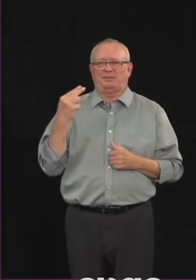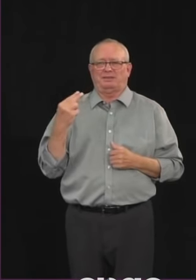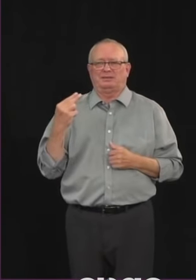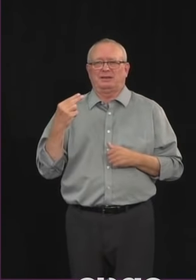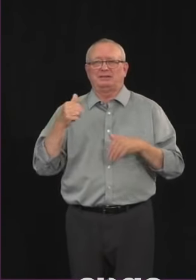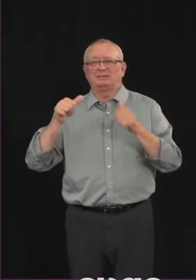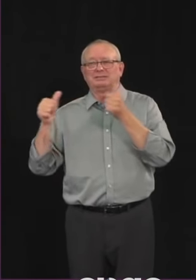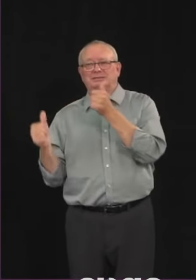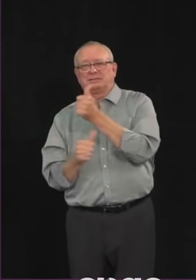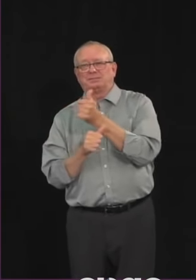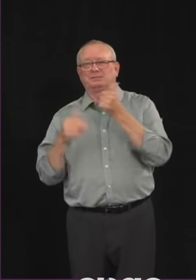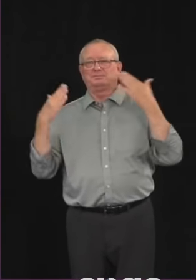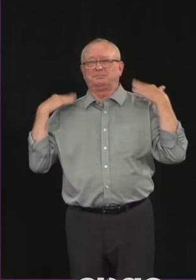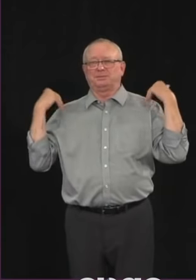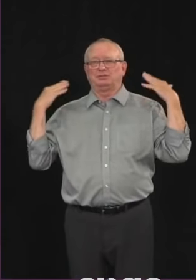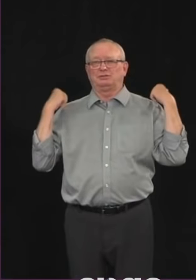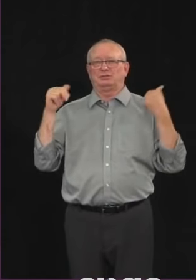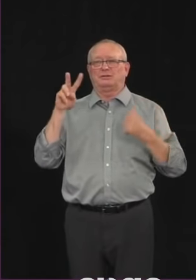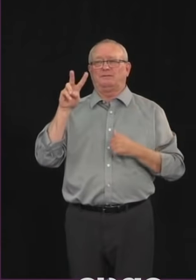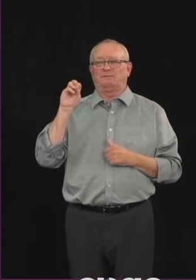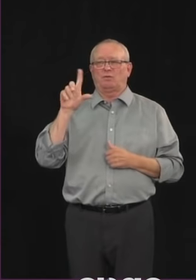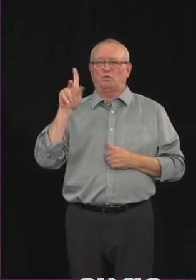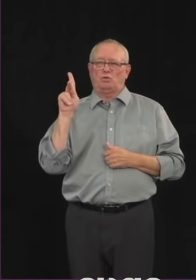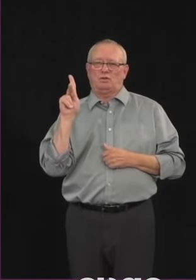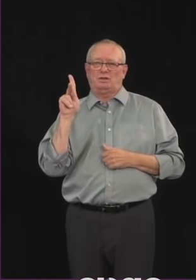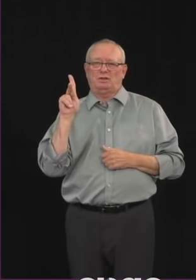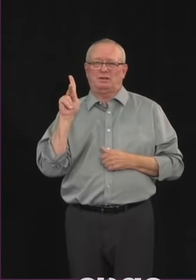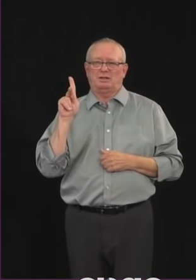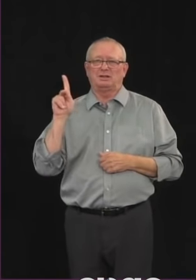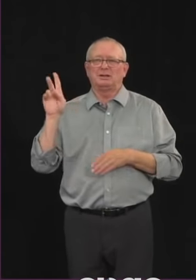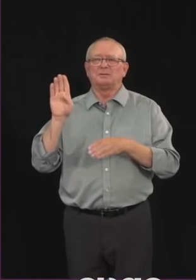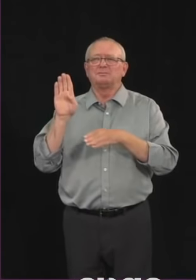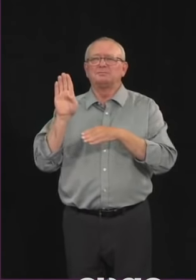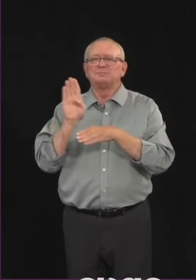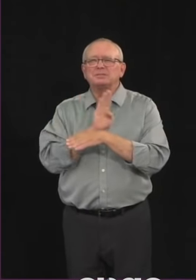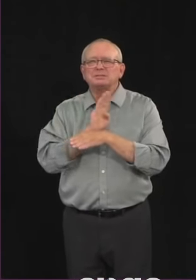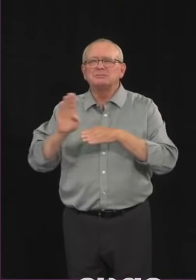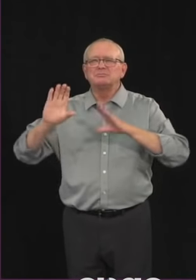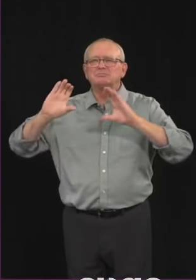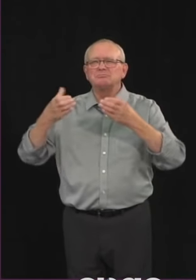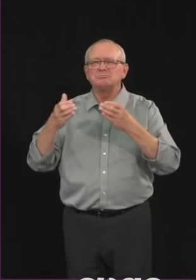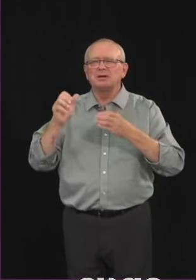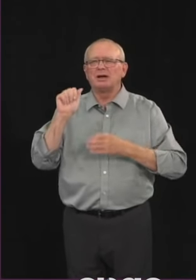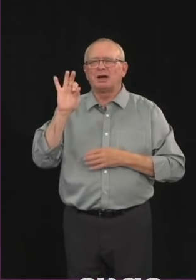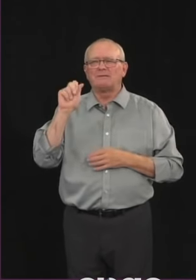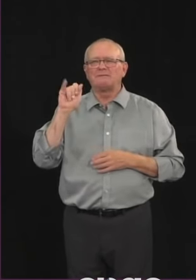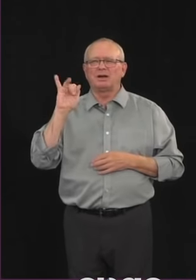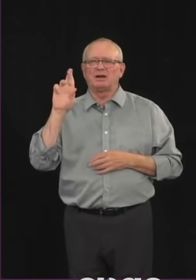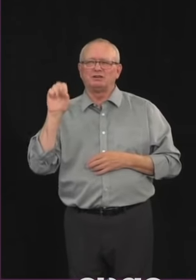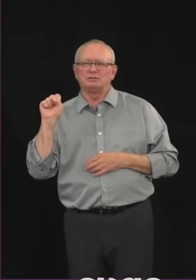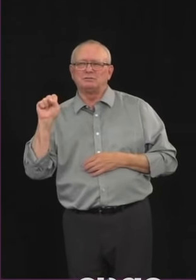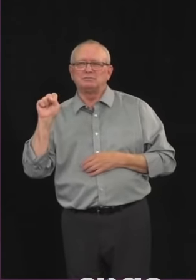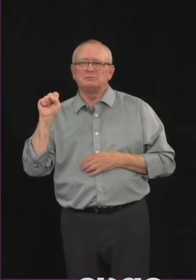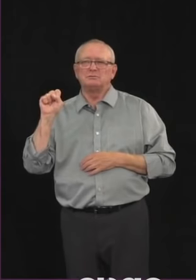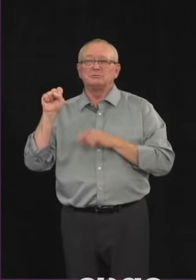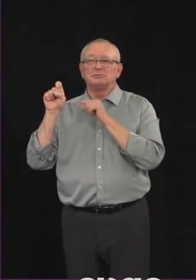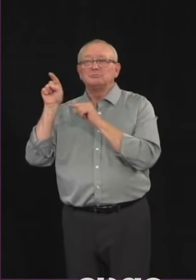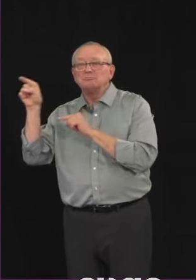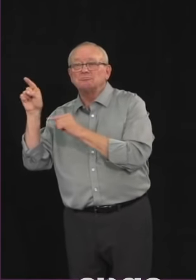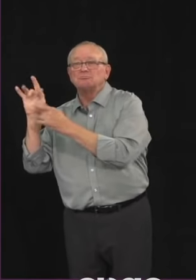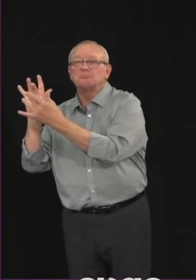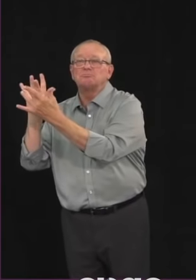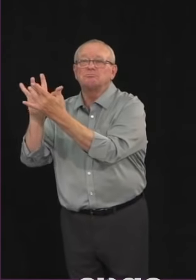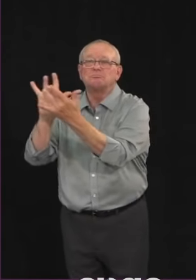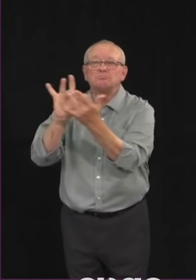intergovernmental affairs um uh for her and reaching out to uh her colleagues in the federal government um to be able to continue